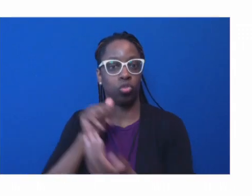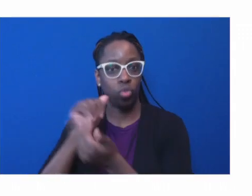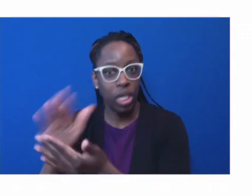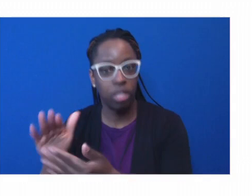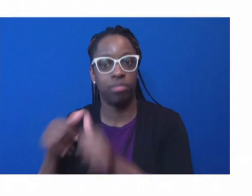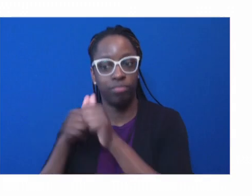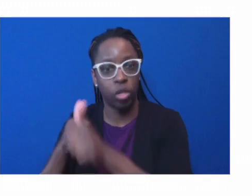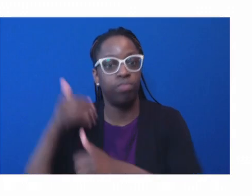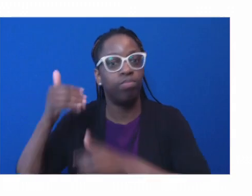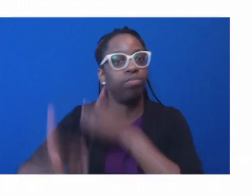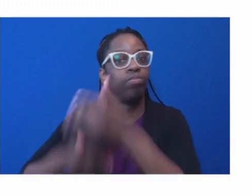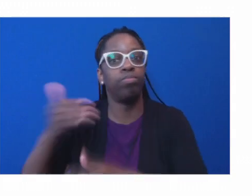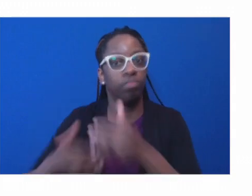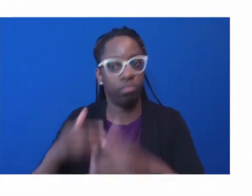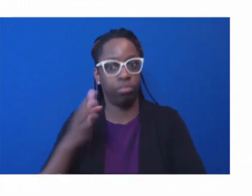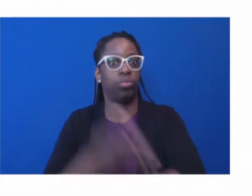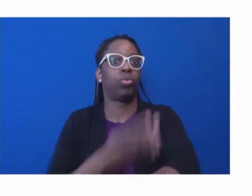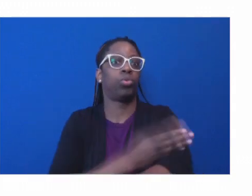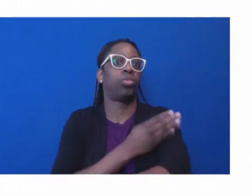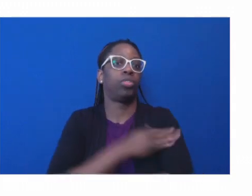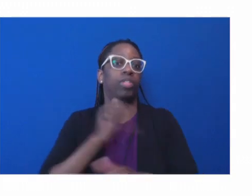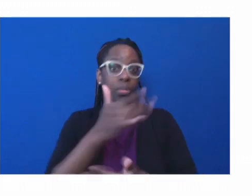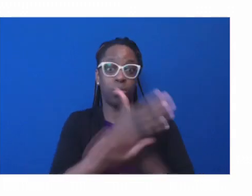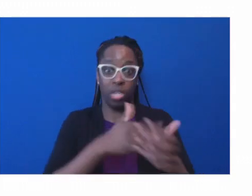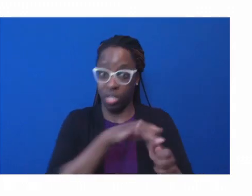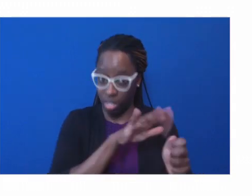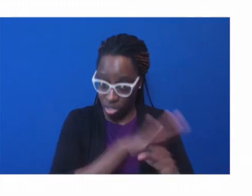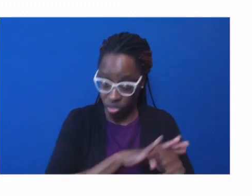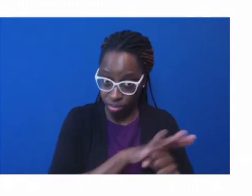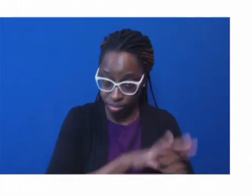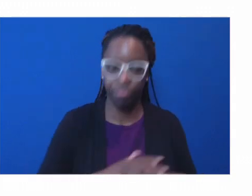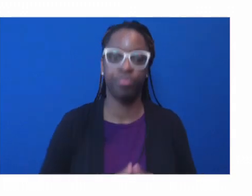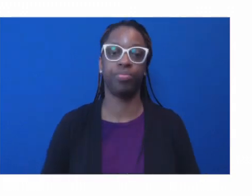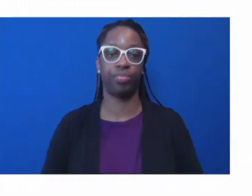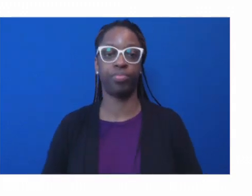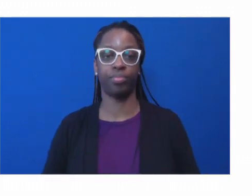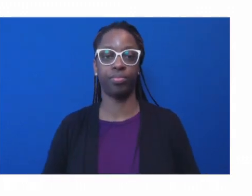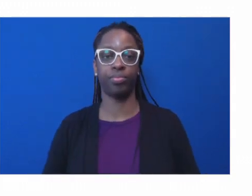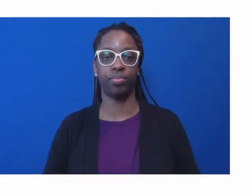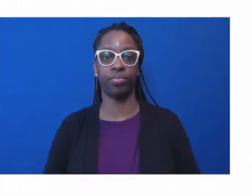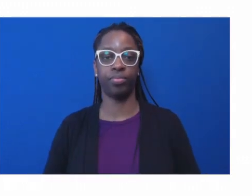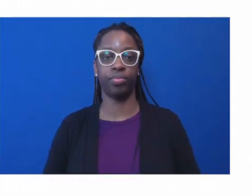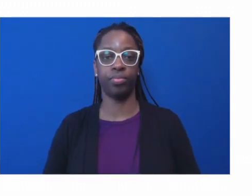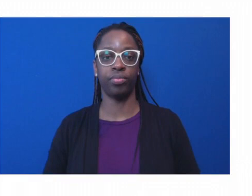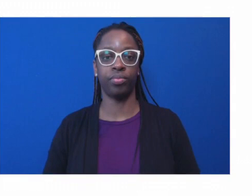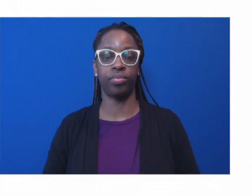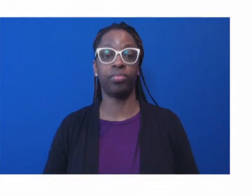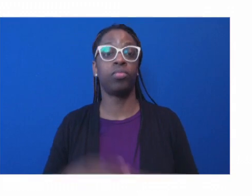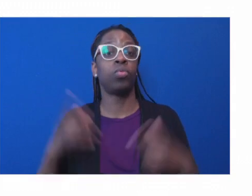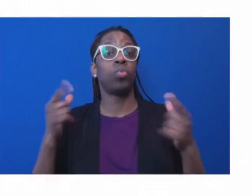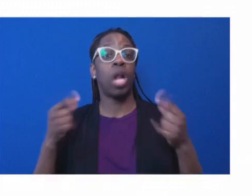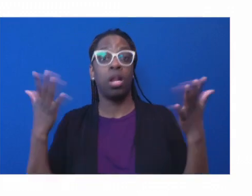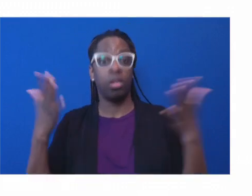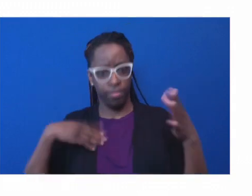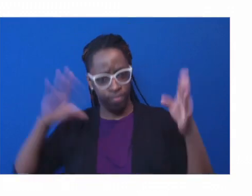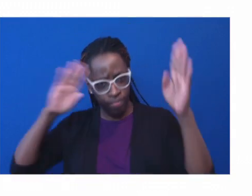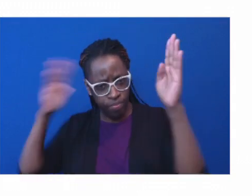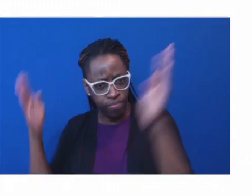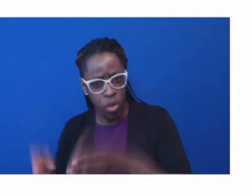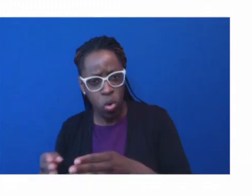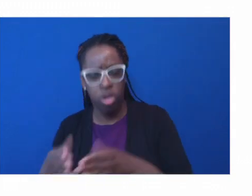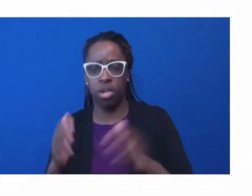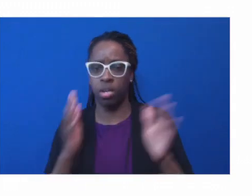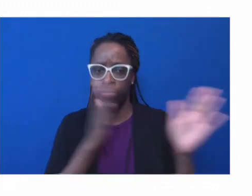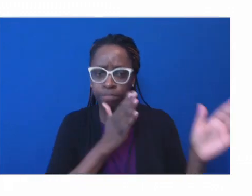one thing that is, is very much about what we're looking at is our plan to move forward is, is very much about,